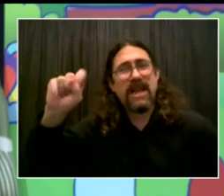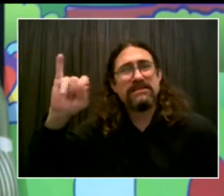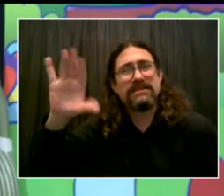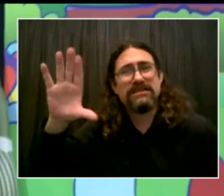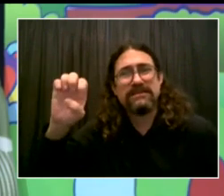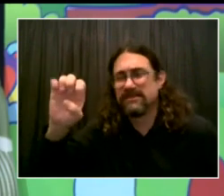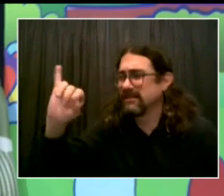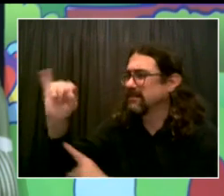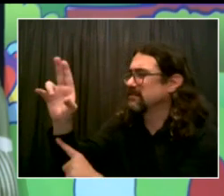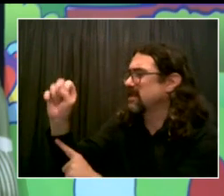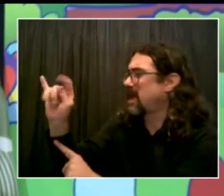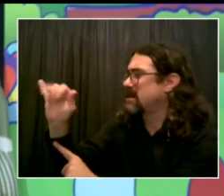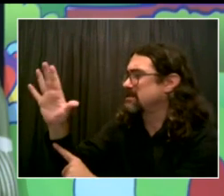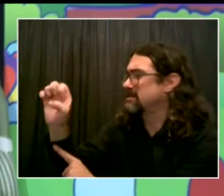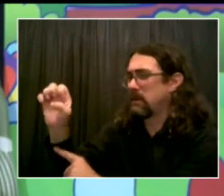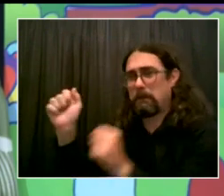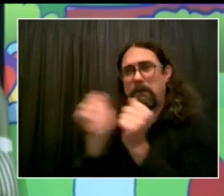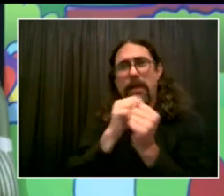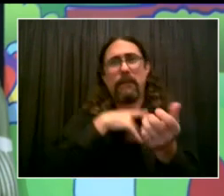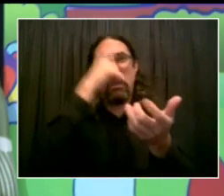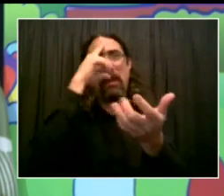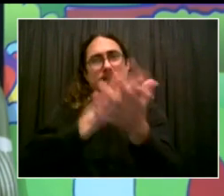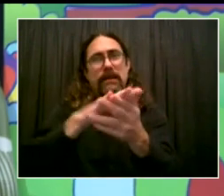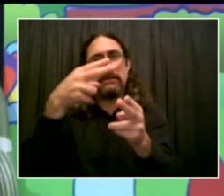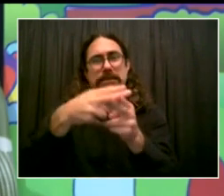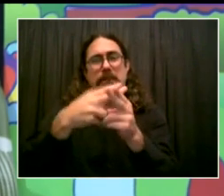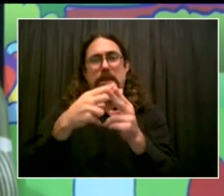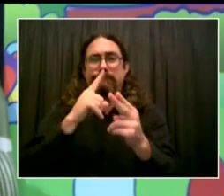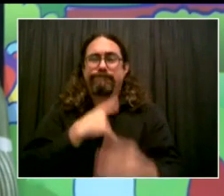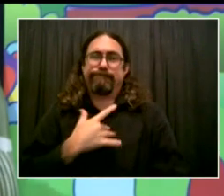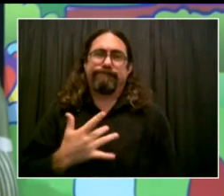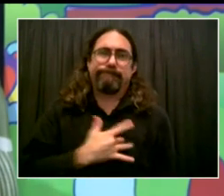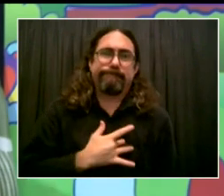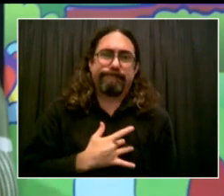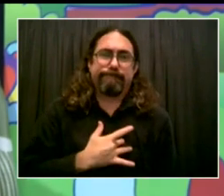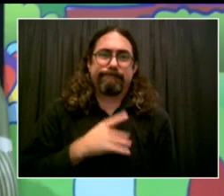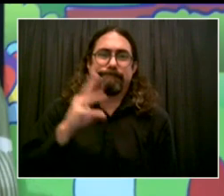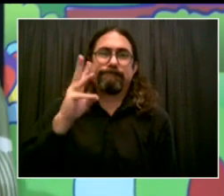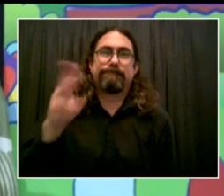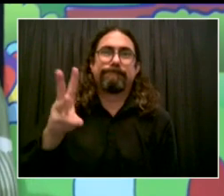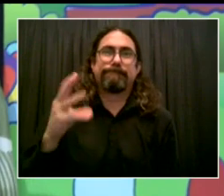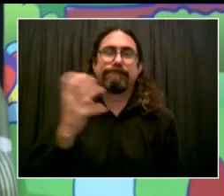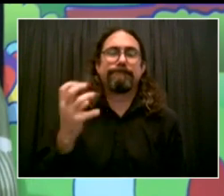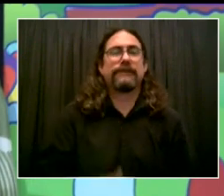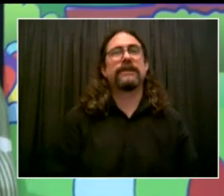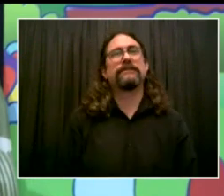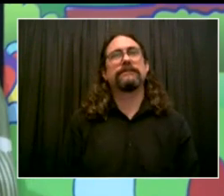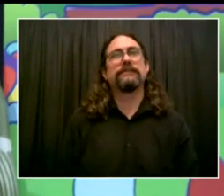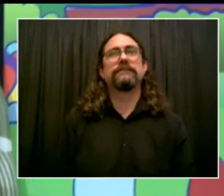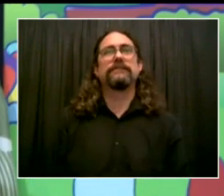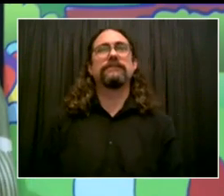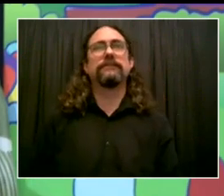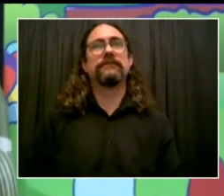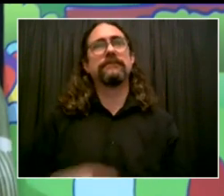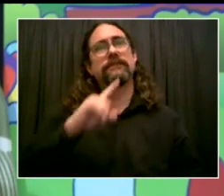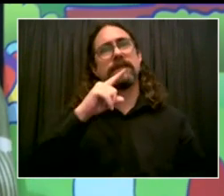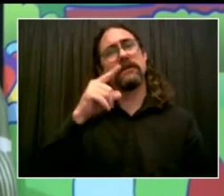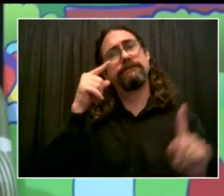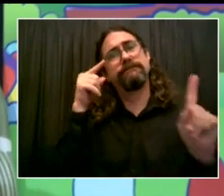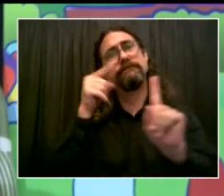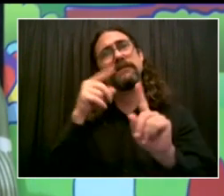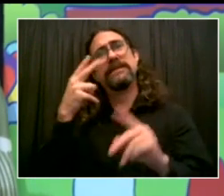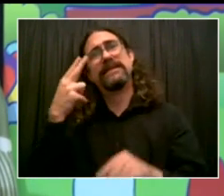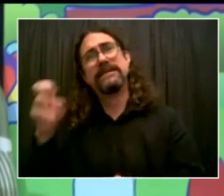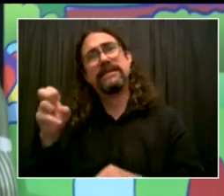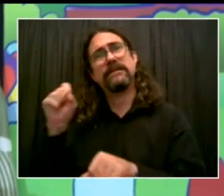34 years in the city, but also his favorite people of all, Staten Islanders. So thank you all.